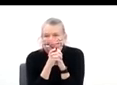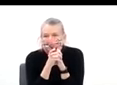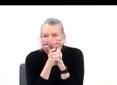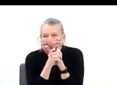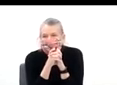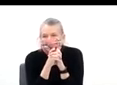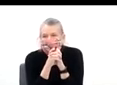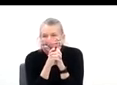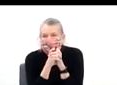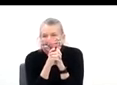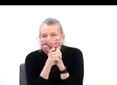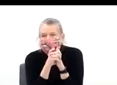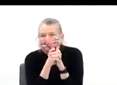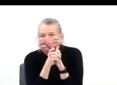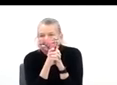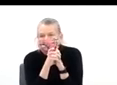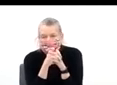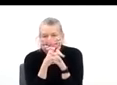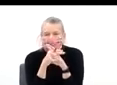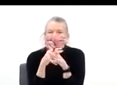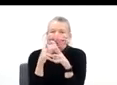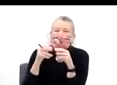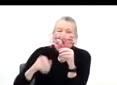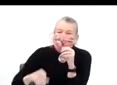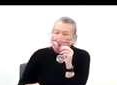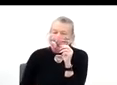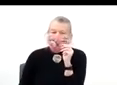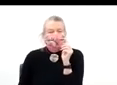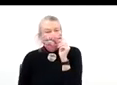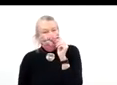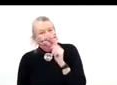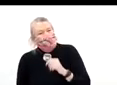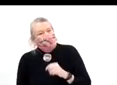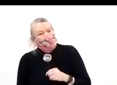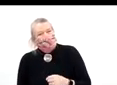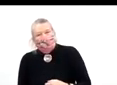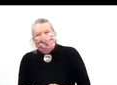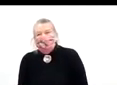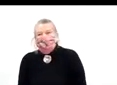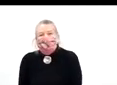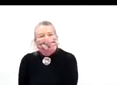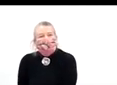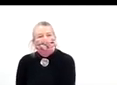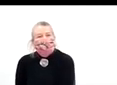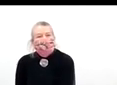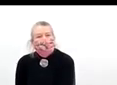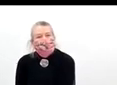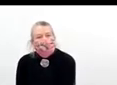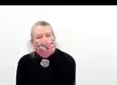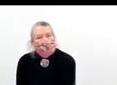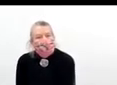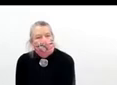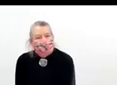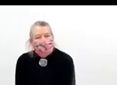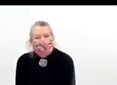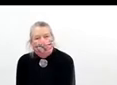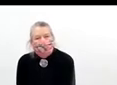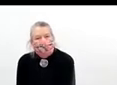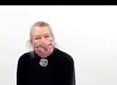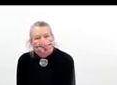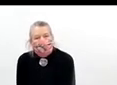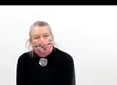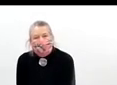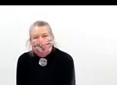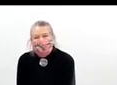thank you, Sally, for inviting me to make a few comments. Thank you. Thank you. very much. Secretary Crouch, would you like to make some